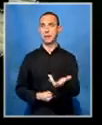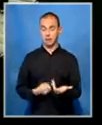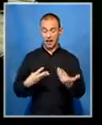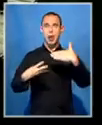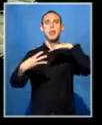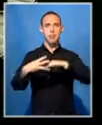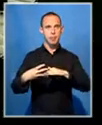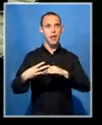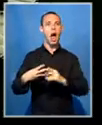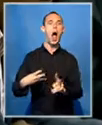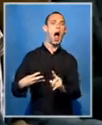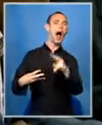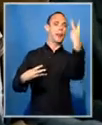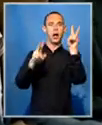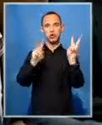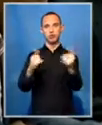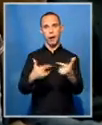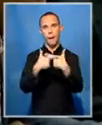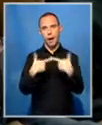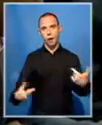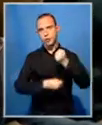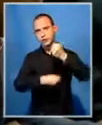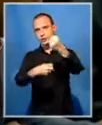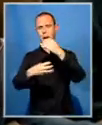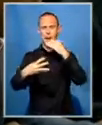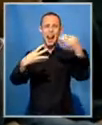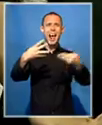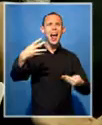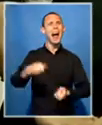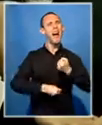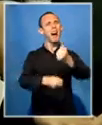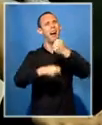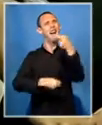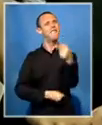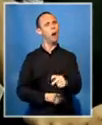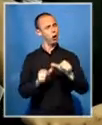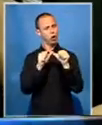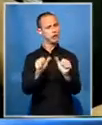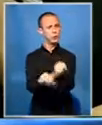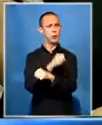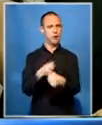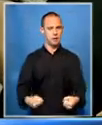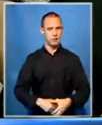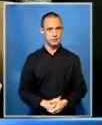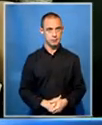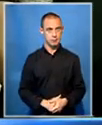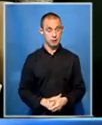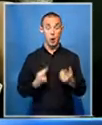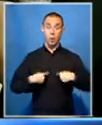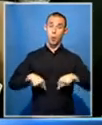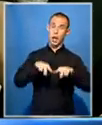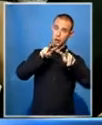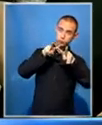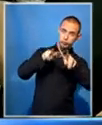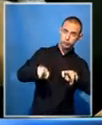It cannot continue like that. The university is looking ahead. As soon as the assessment is done, there